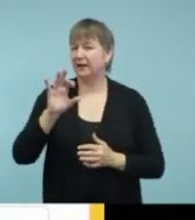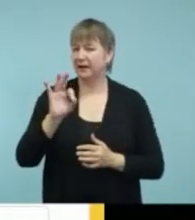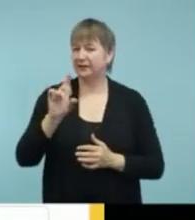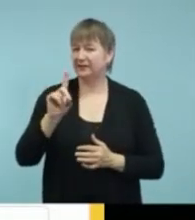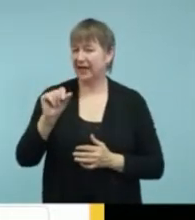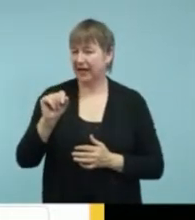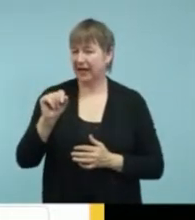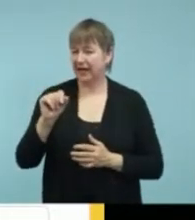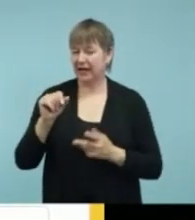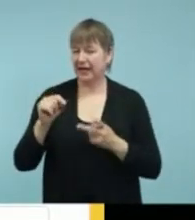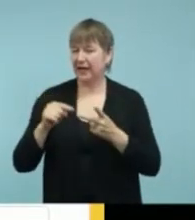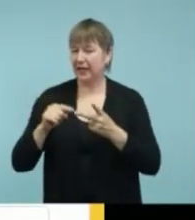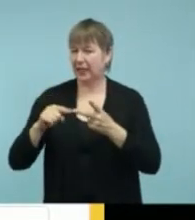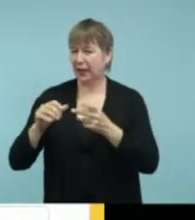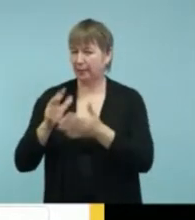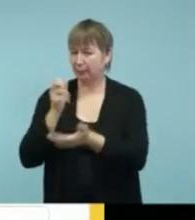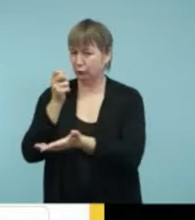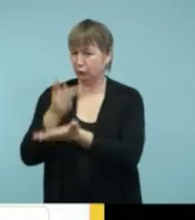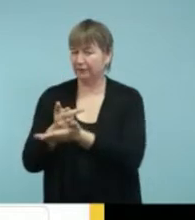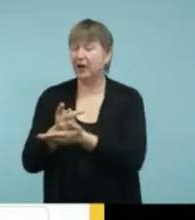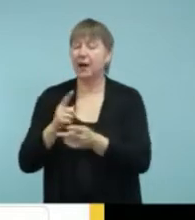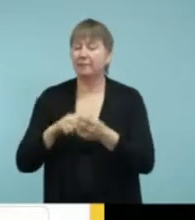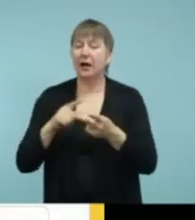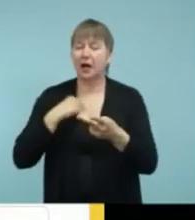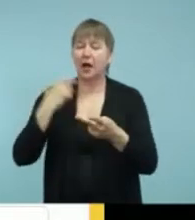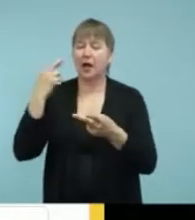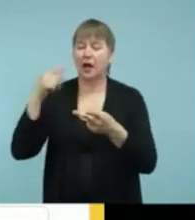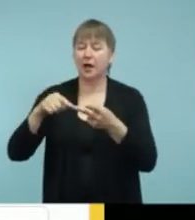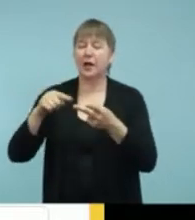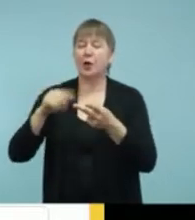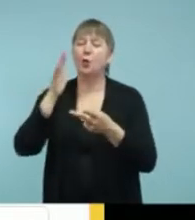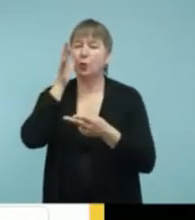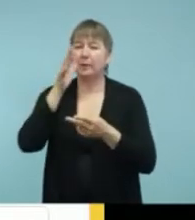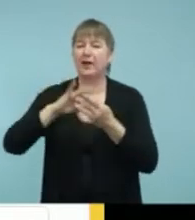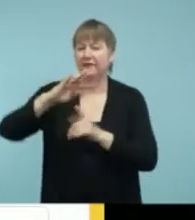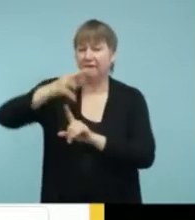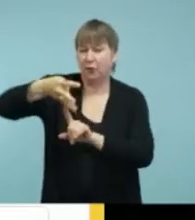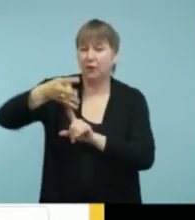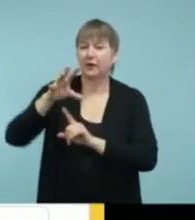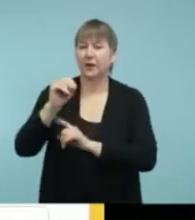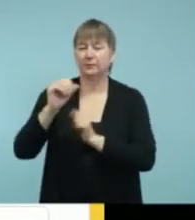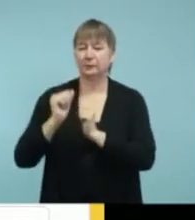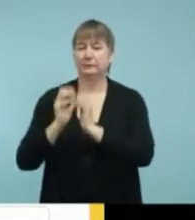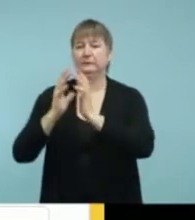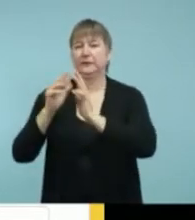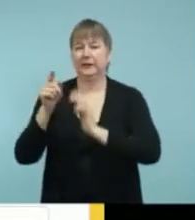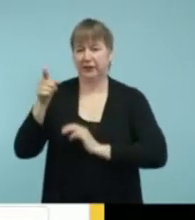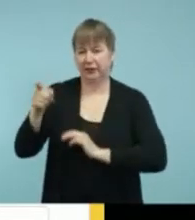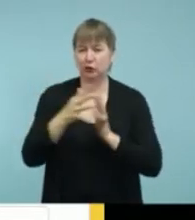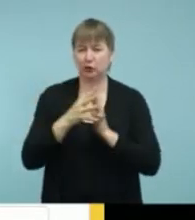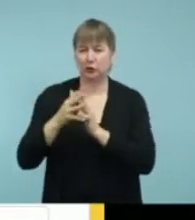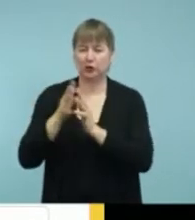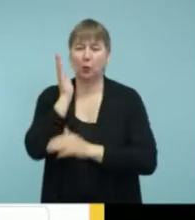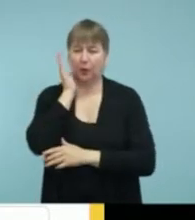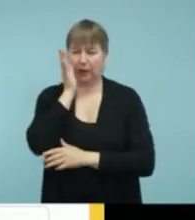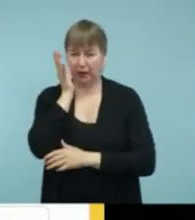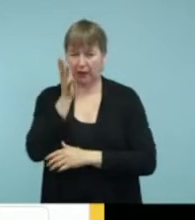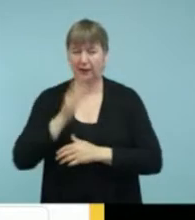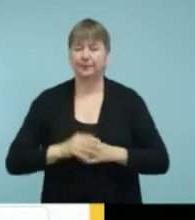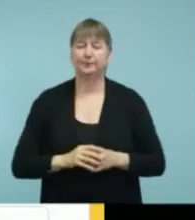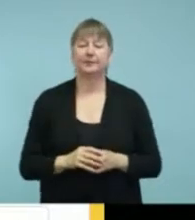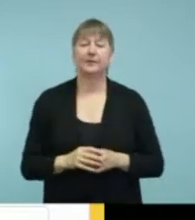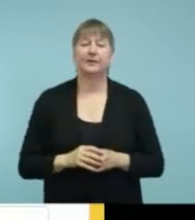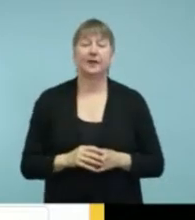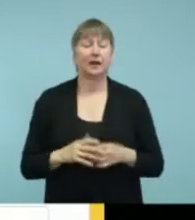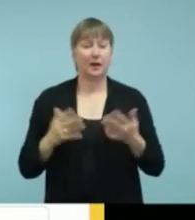fourth cochlear implant company coming to the US. So, just because you have these Phonak